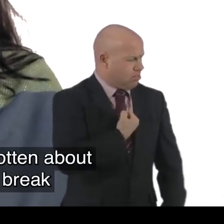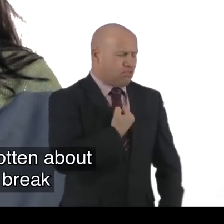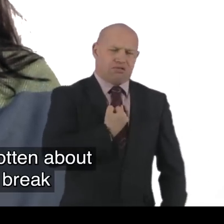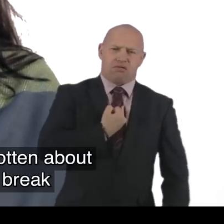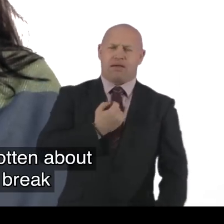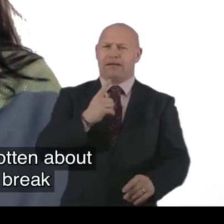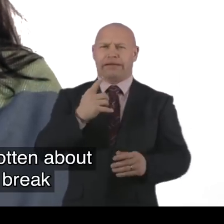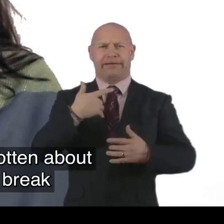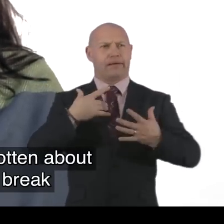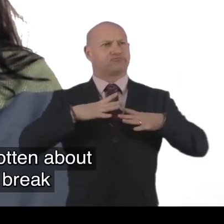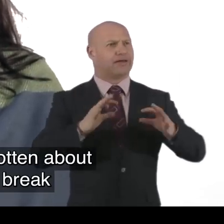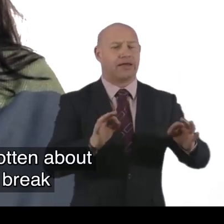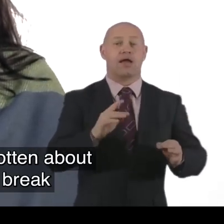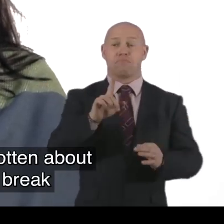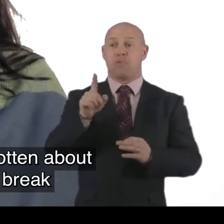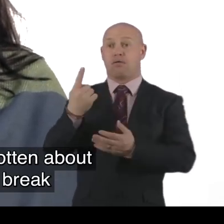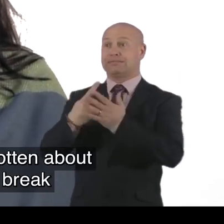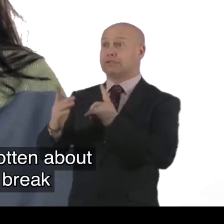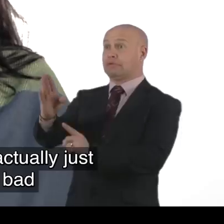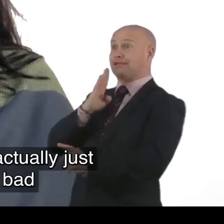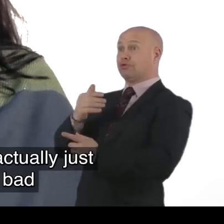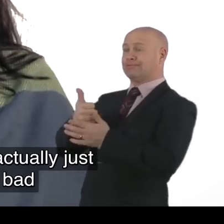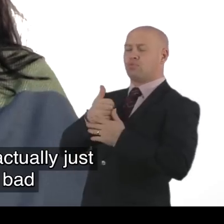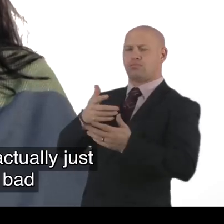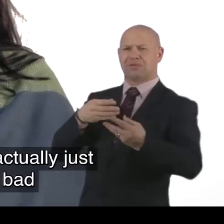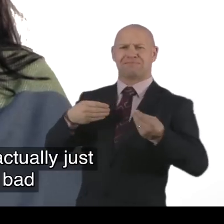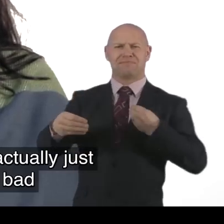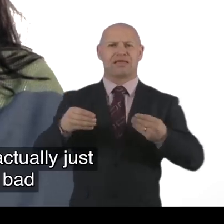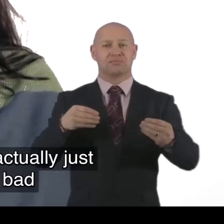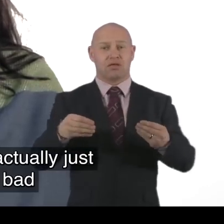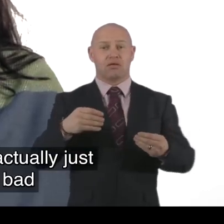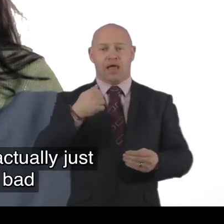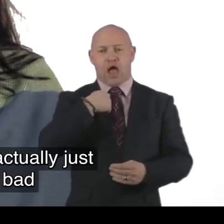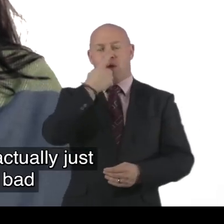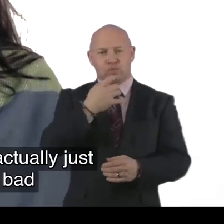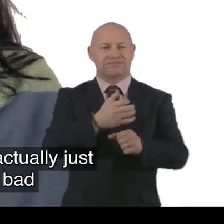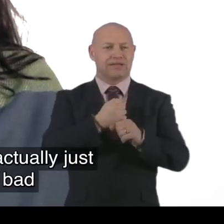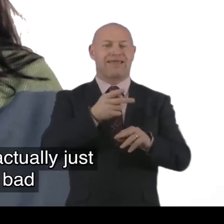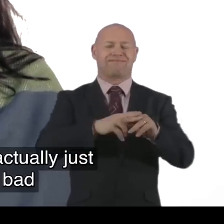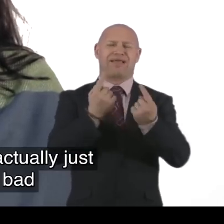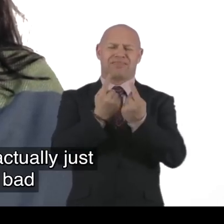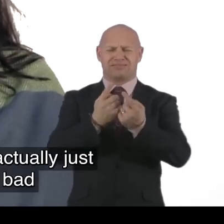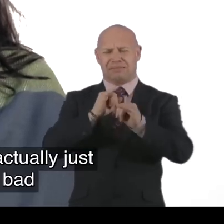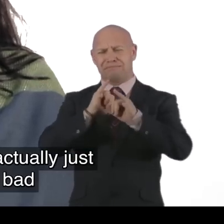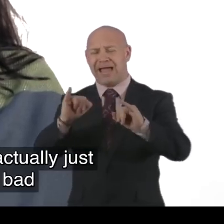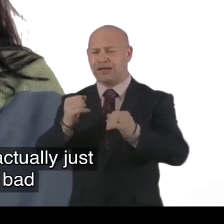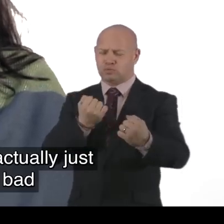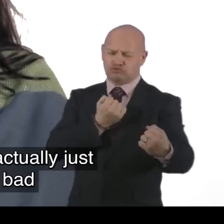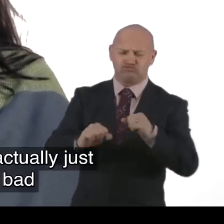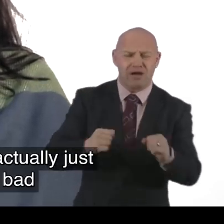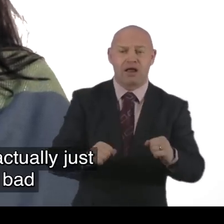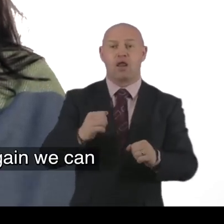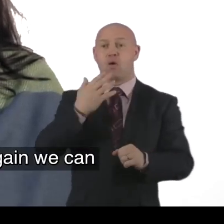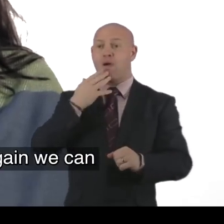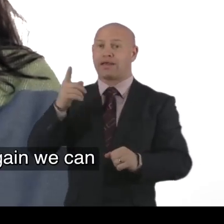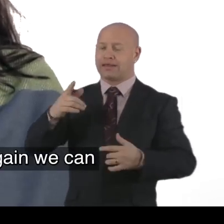away. And I always felt a bit wrong about that. When I come back. He hadn't had a break. But self-directed support. It was so flexible. That we can actually just take a few days. When things are really